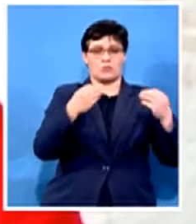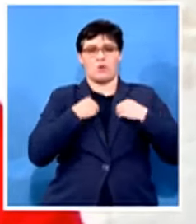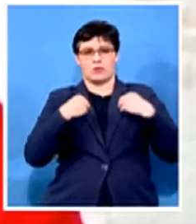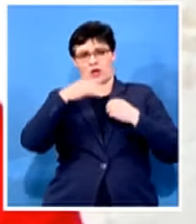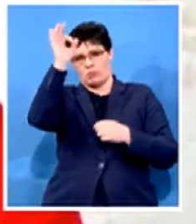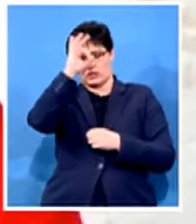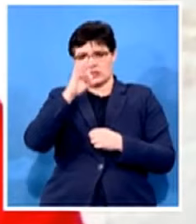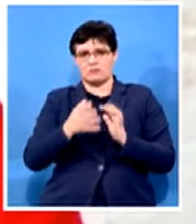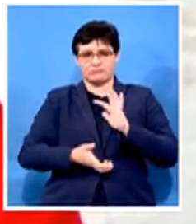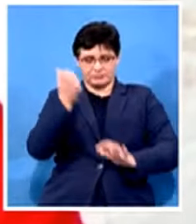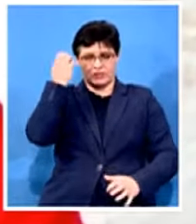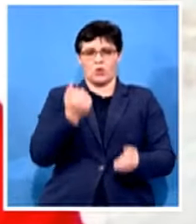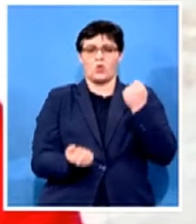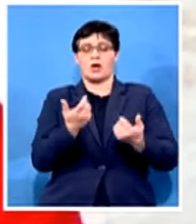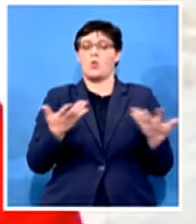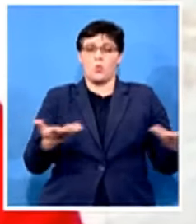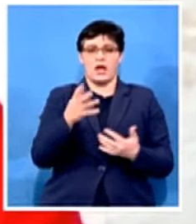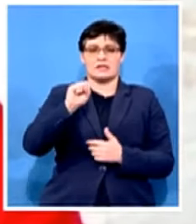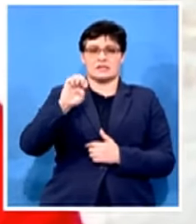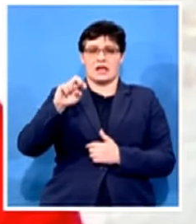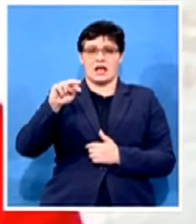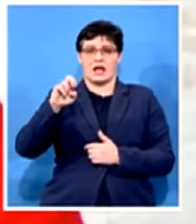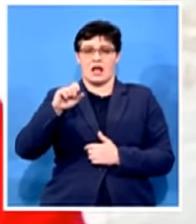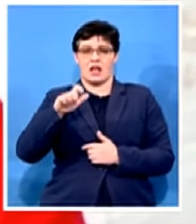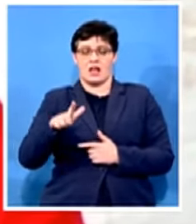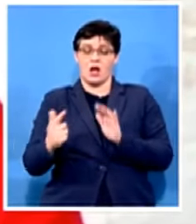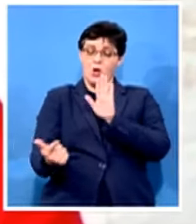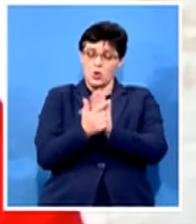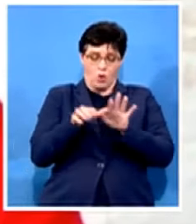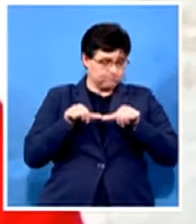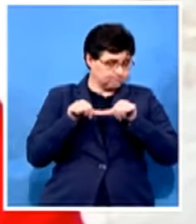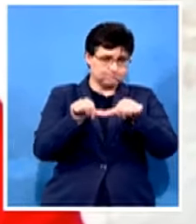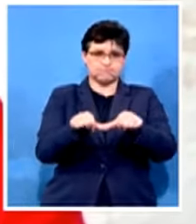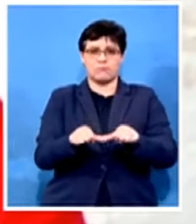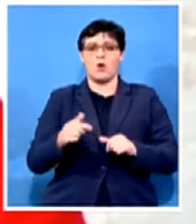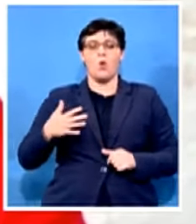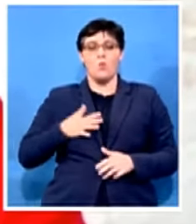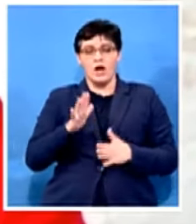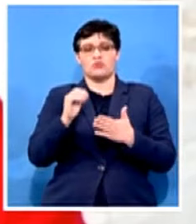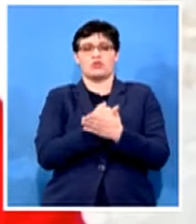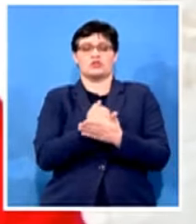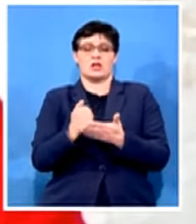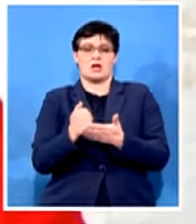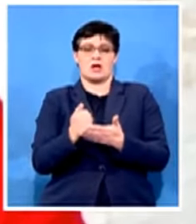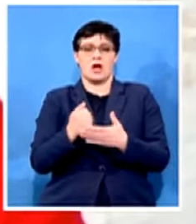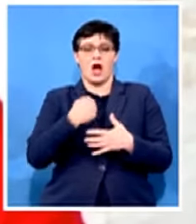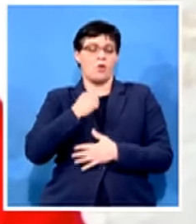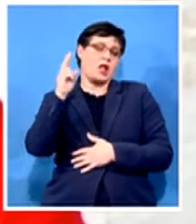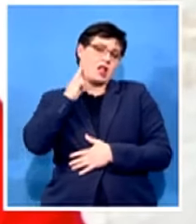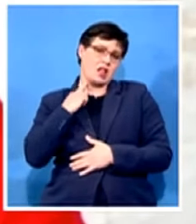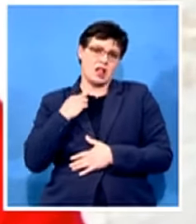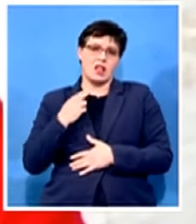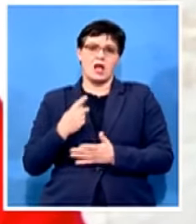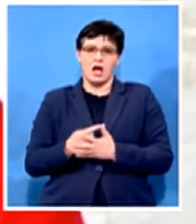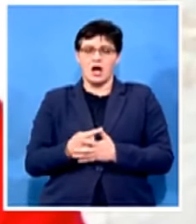the law must take its course we want to register our disappointment and the cowardice shown by the police by not